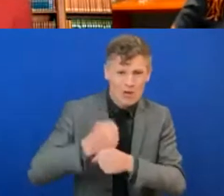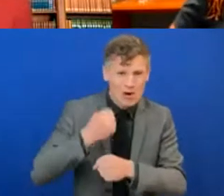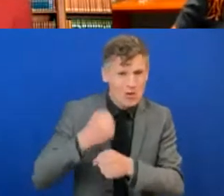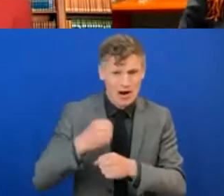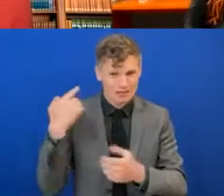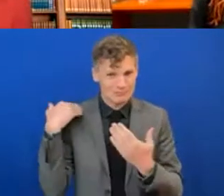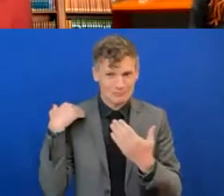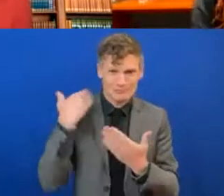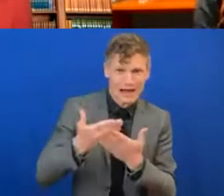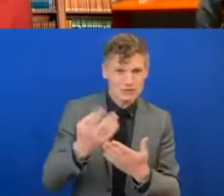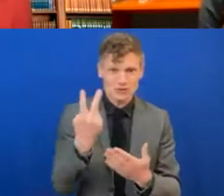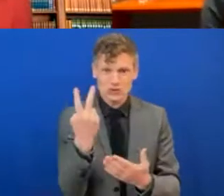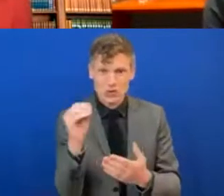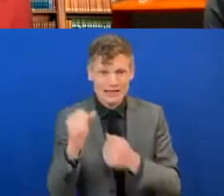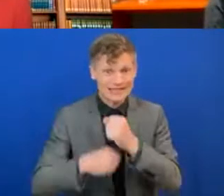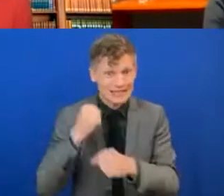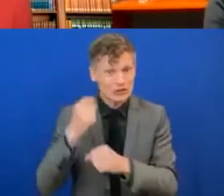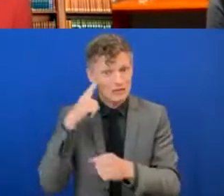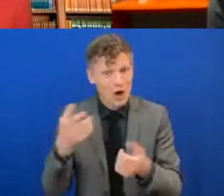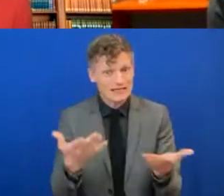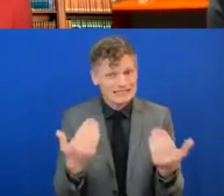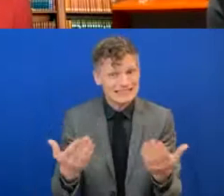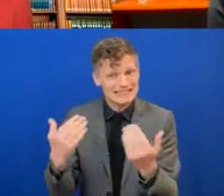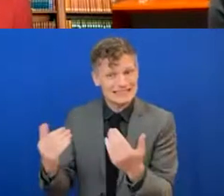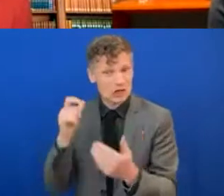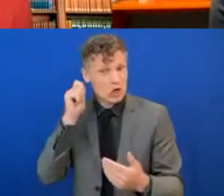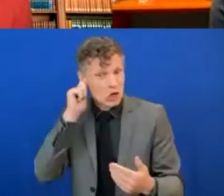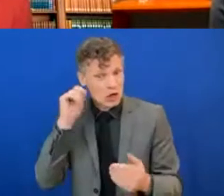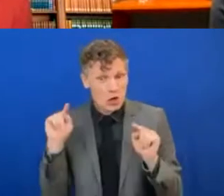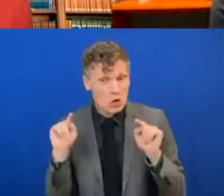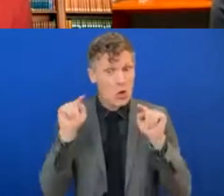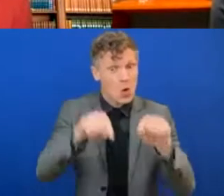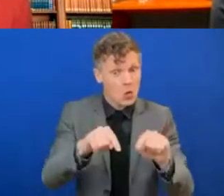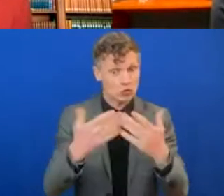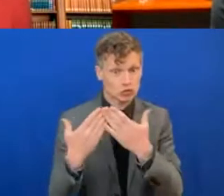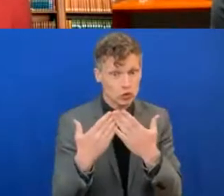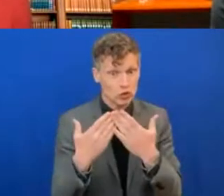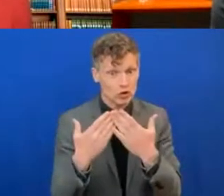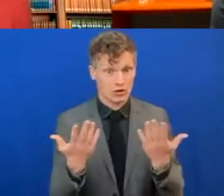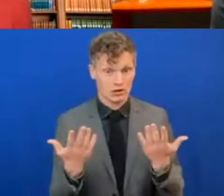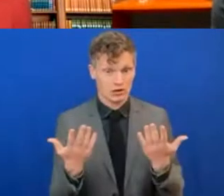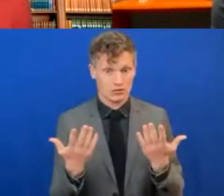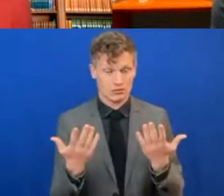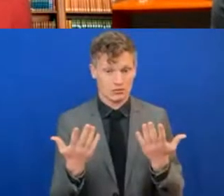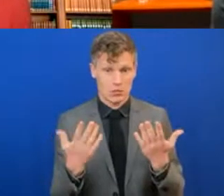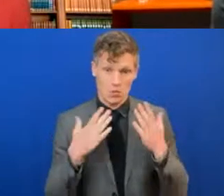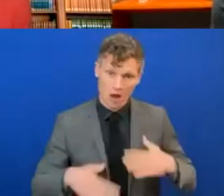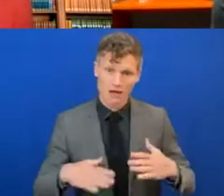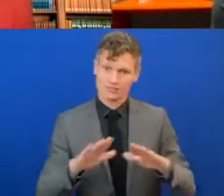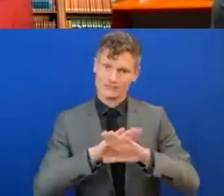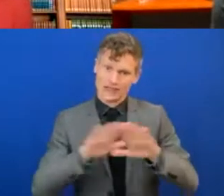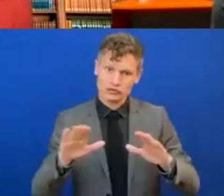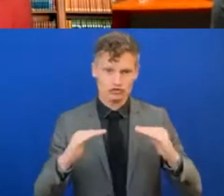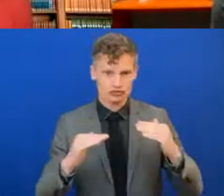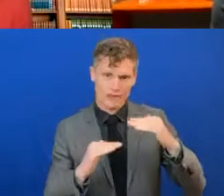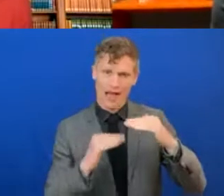to school and to make sure that they complete their secondary education. Of course, there